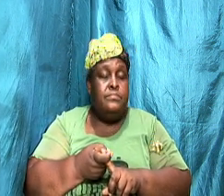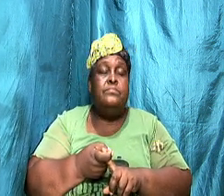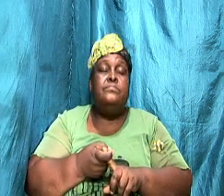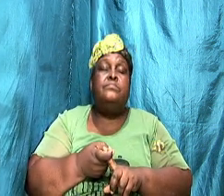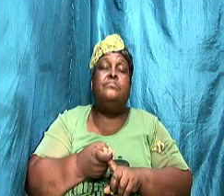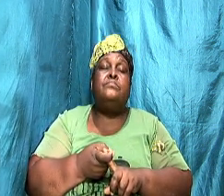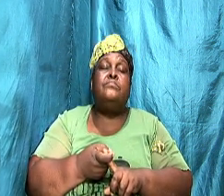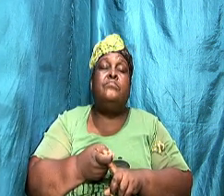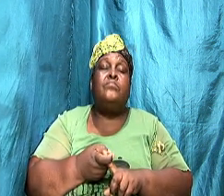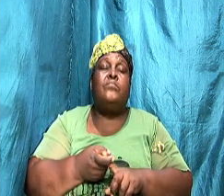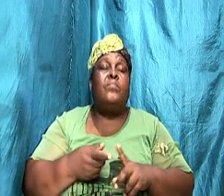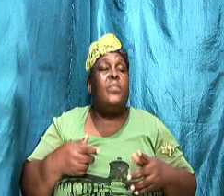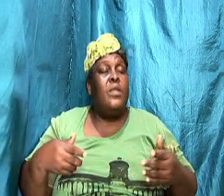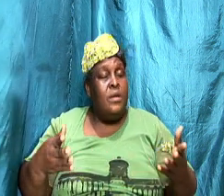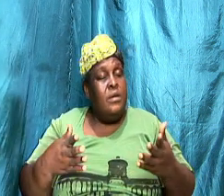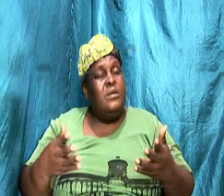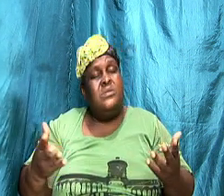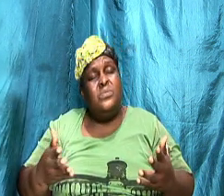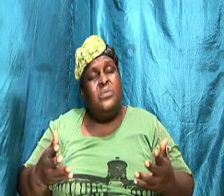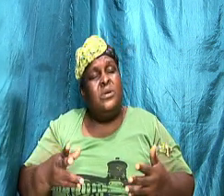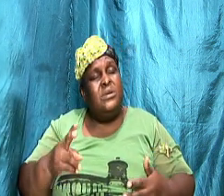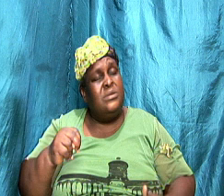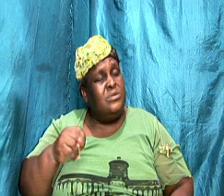here is what we need to know